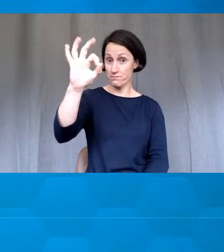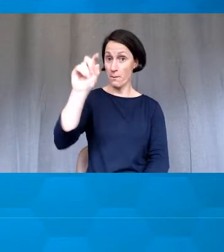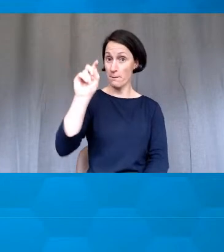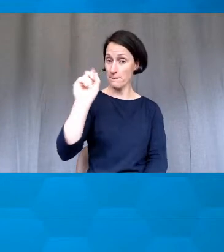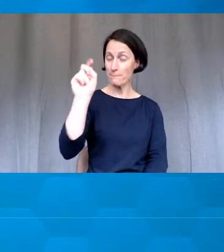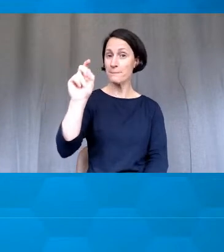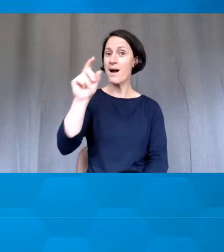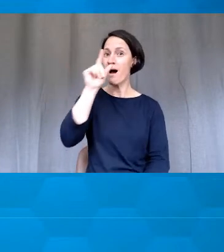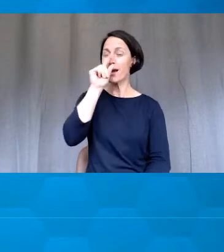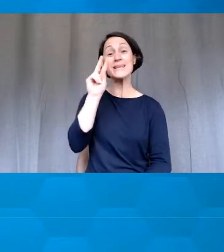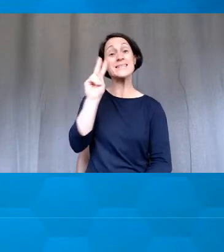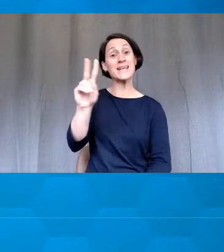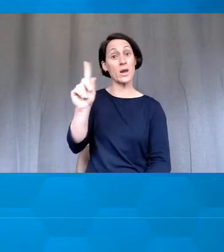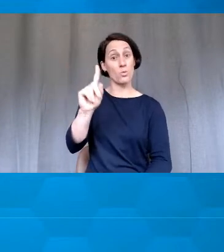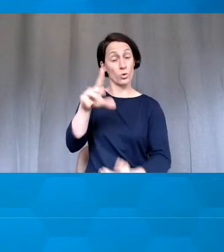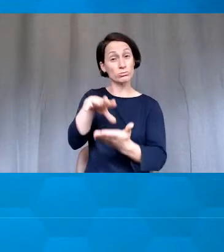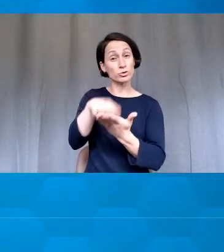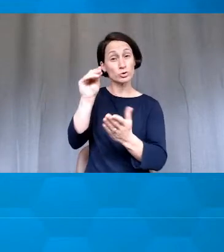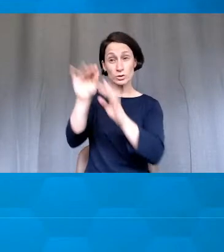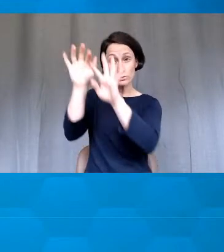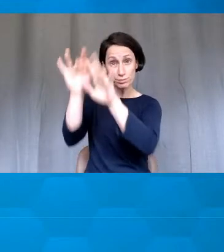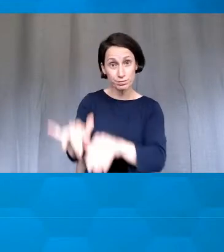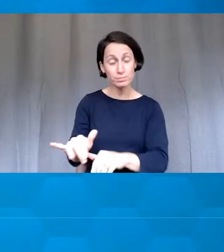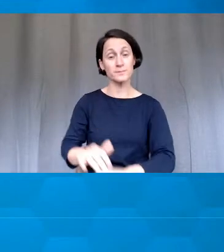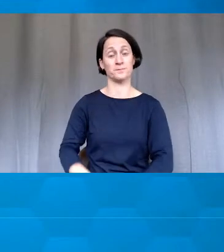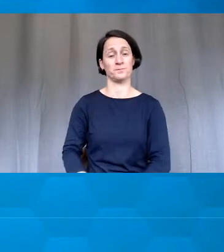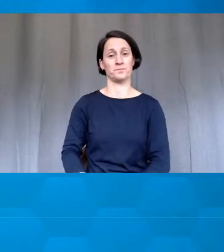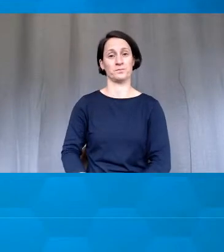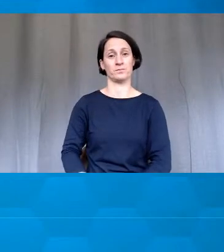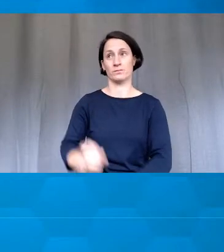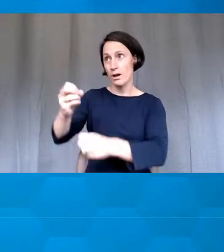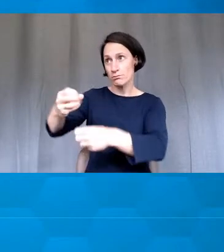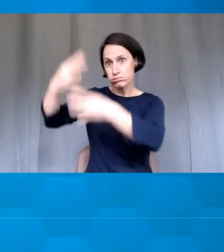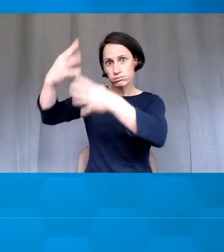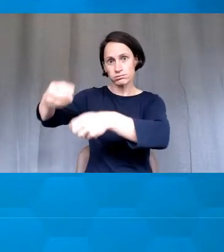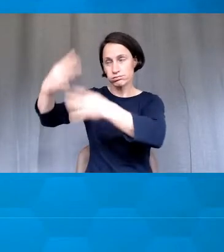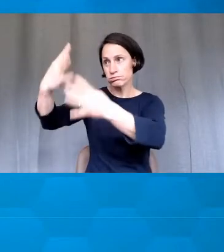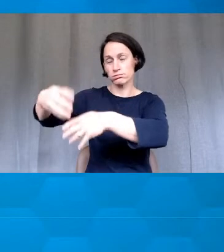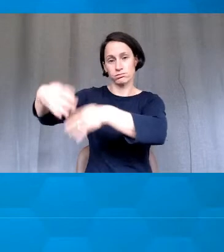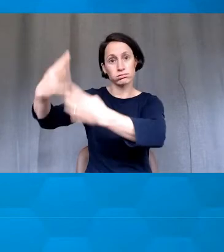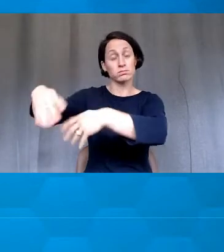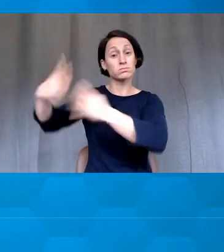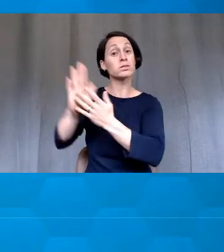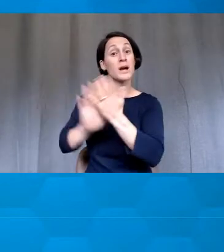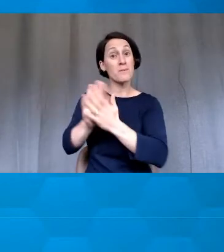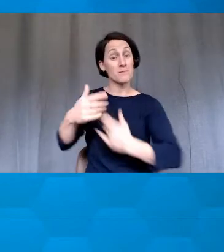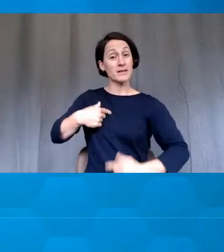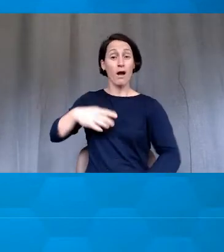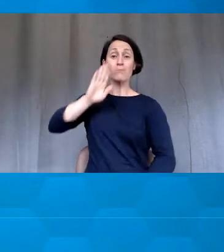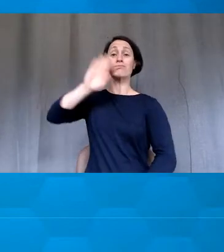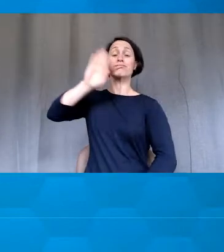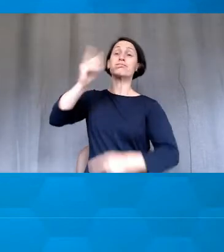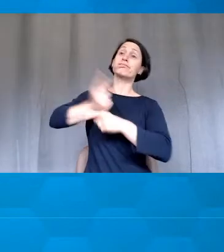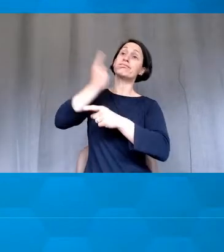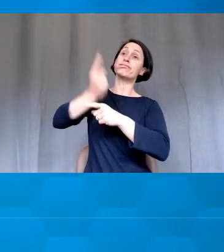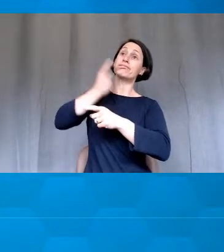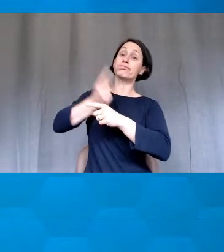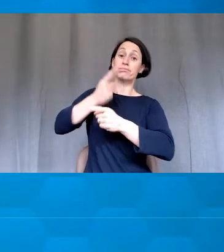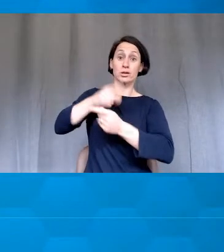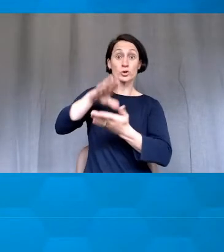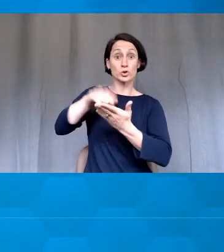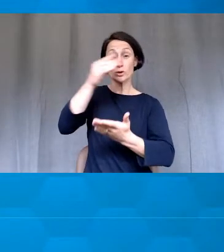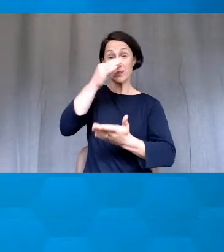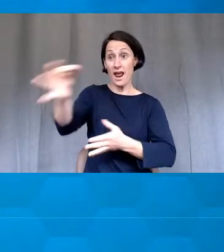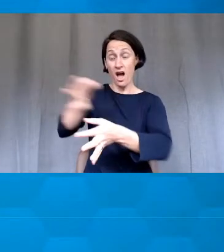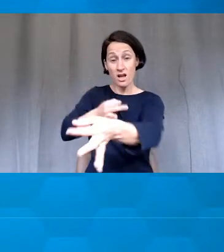students are typing in there. And it gives them that wonderful option to be able to ask you questions during your lecture. And you would be able